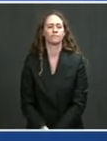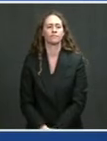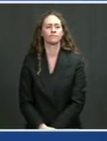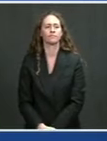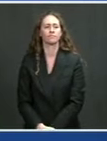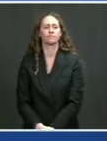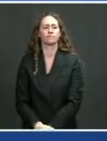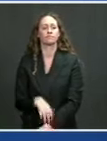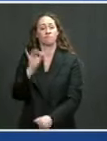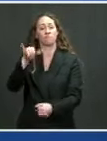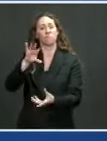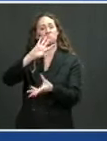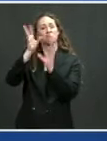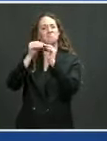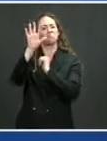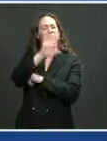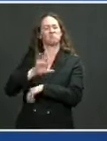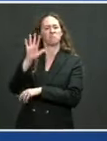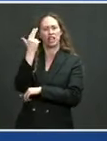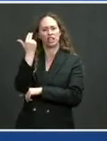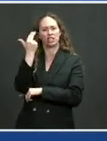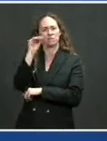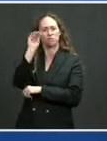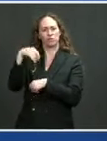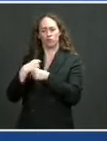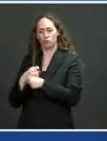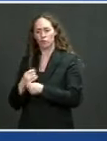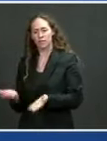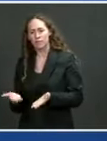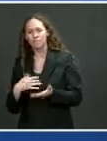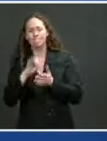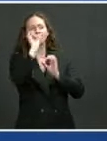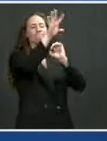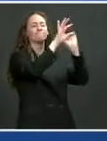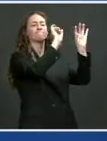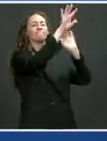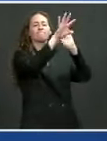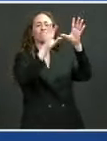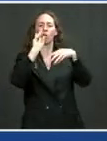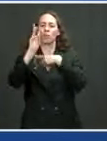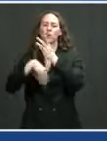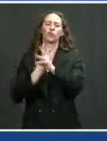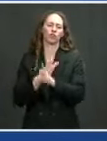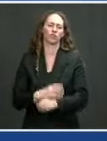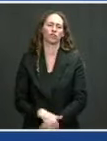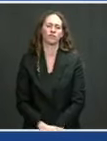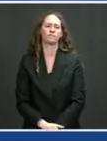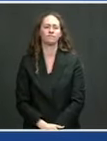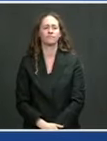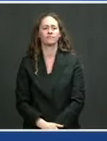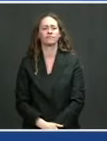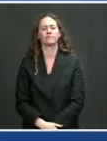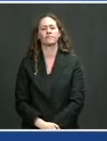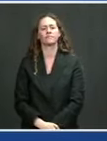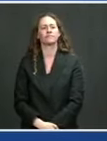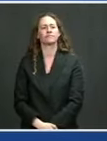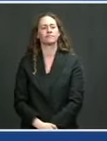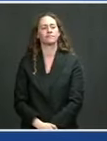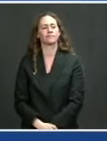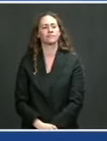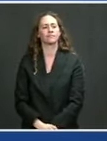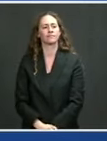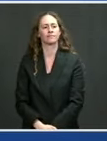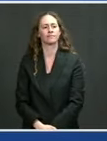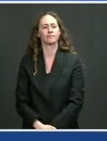more vaccines than any country has actually shared to date, five times more than any other country, more than Russia,